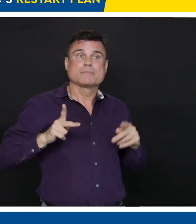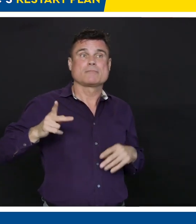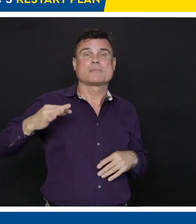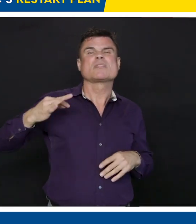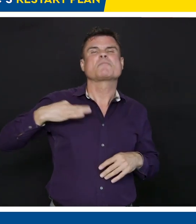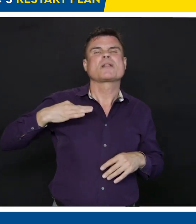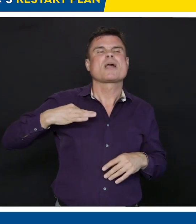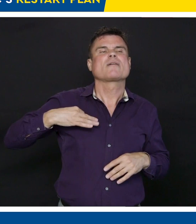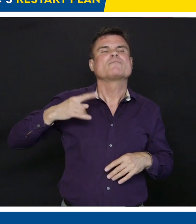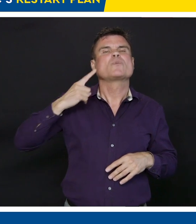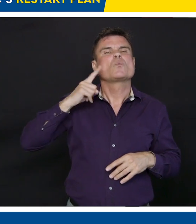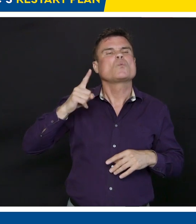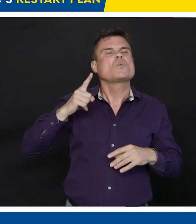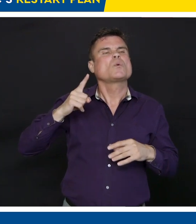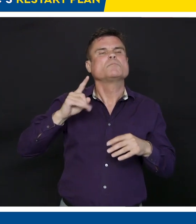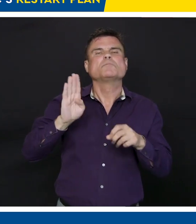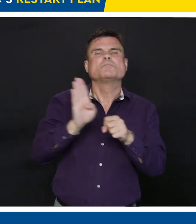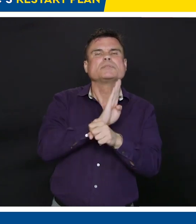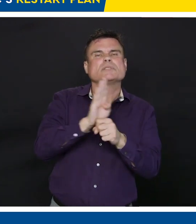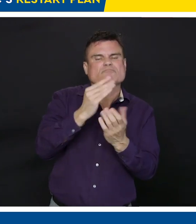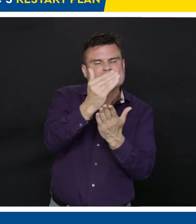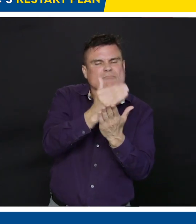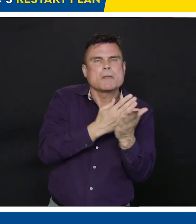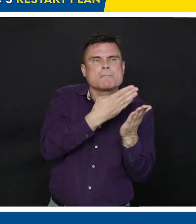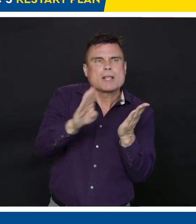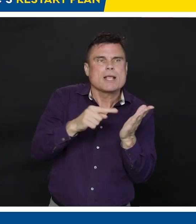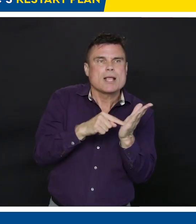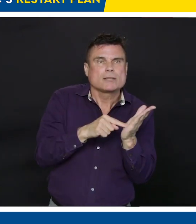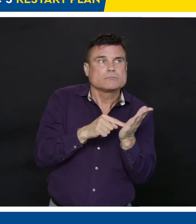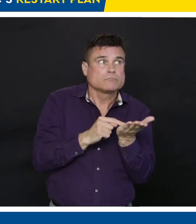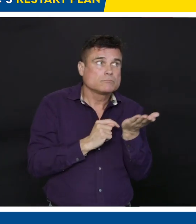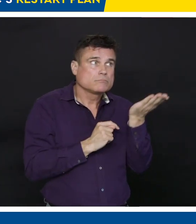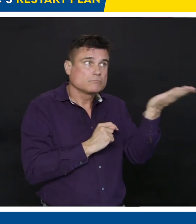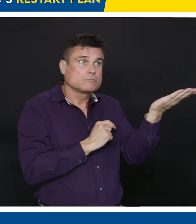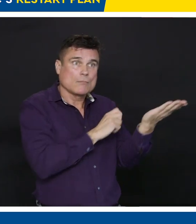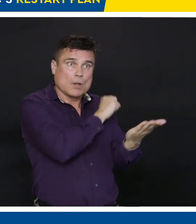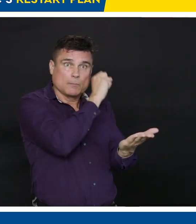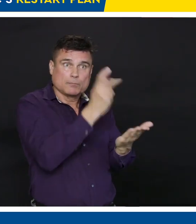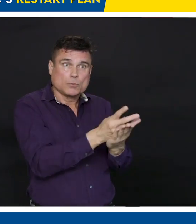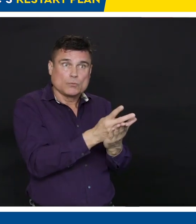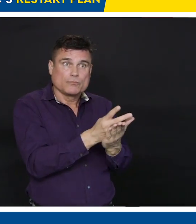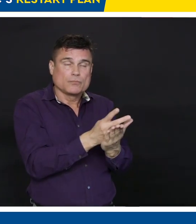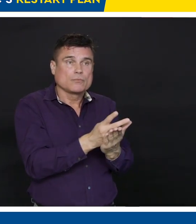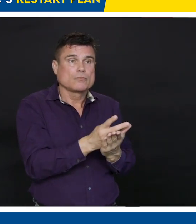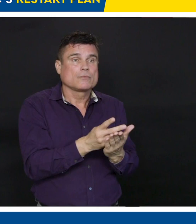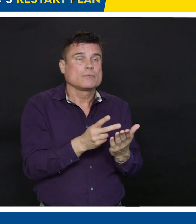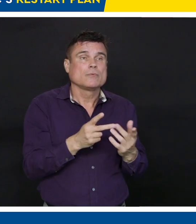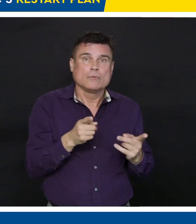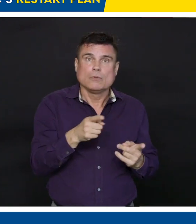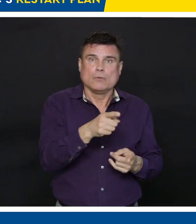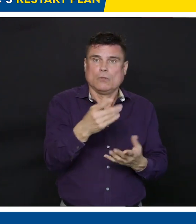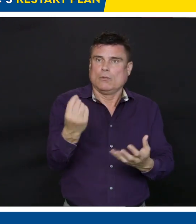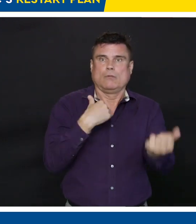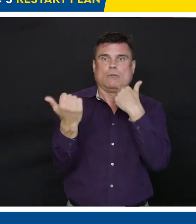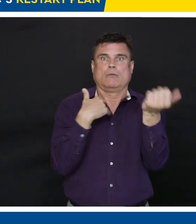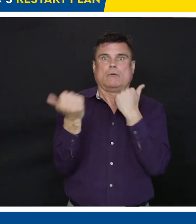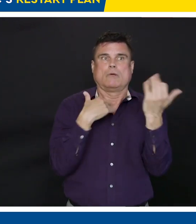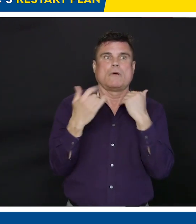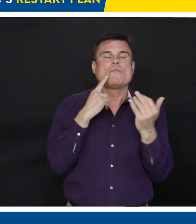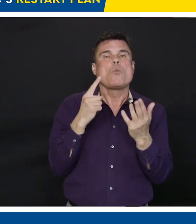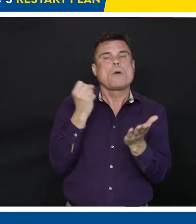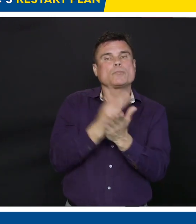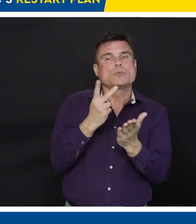been operating, admittedly at reduced speed, but through Dr. Henry and